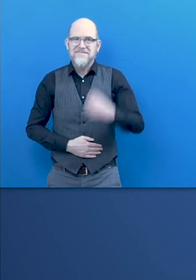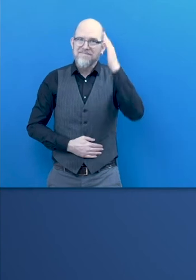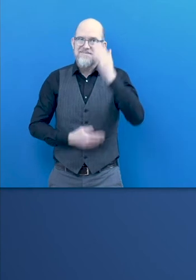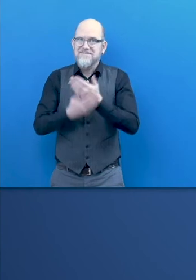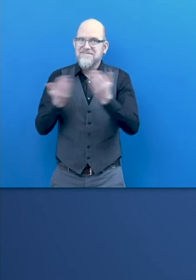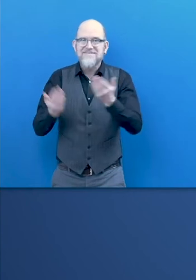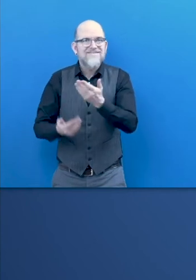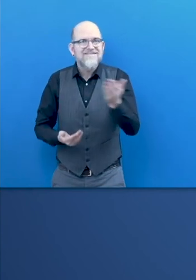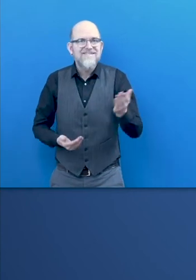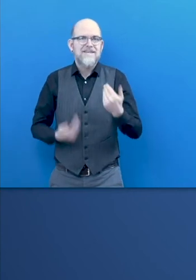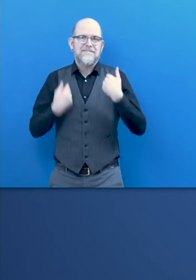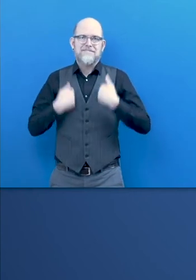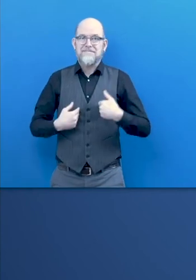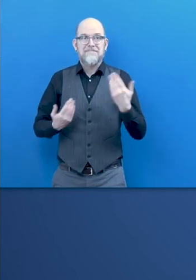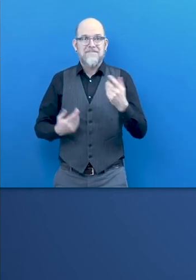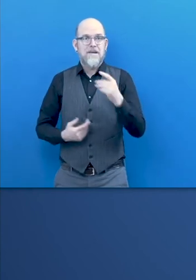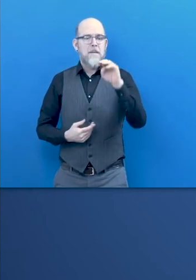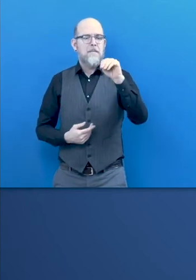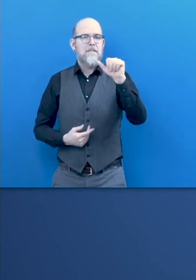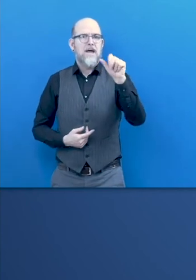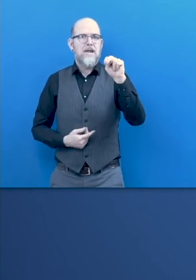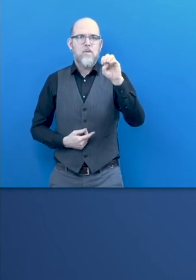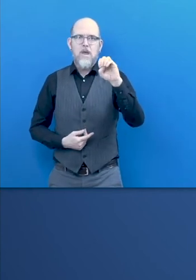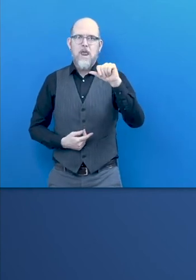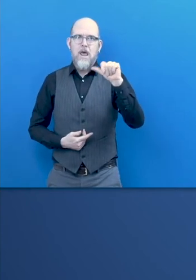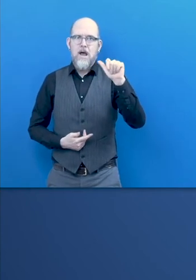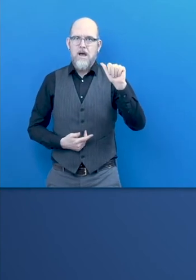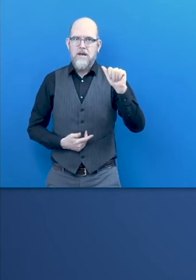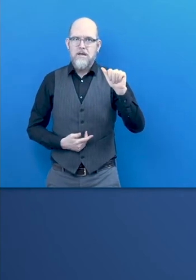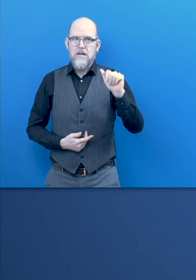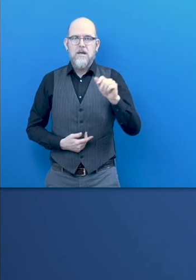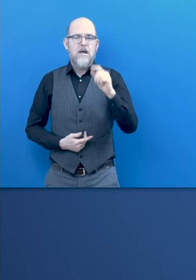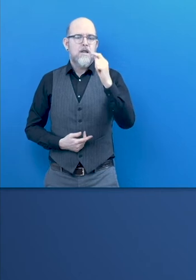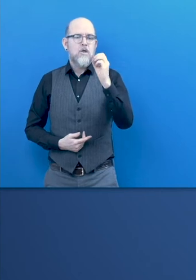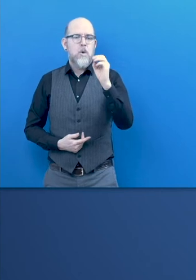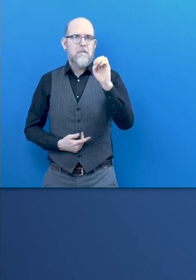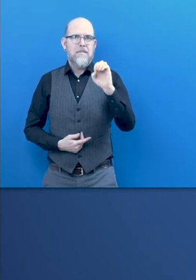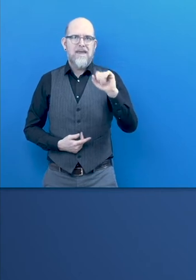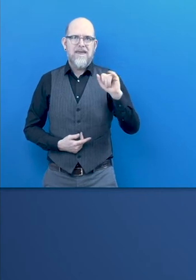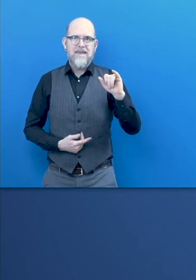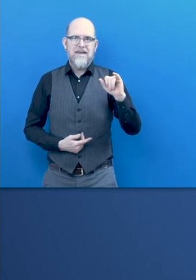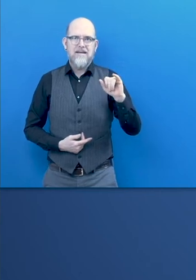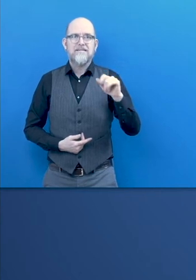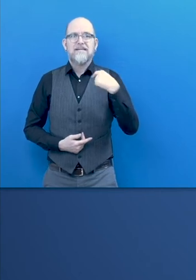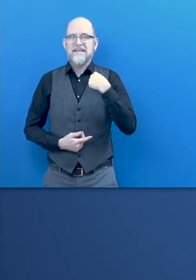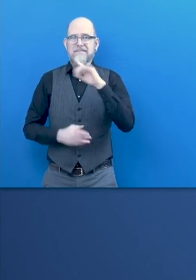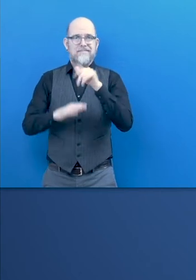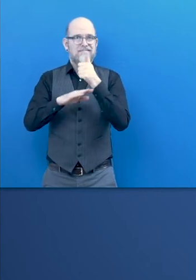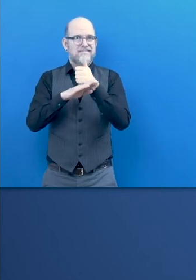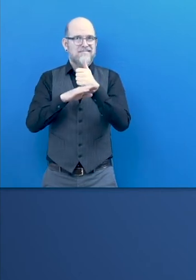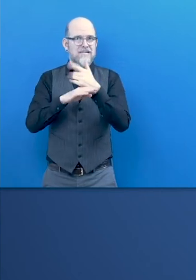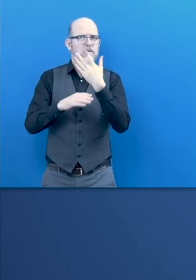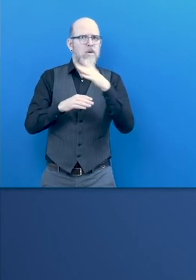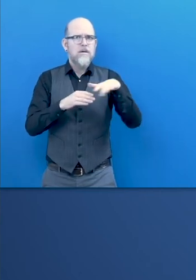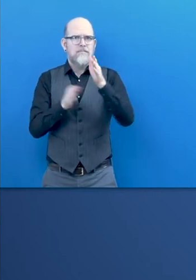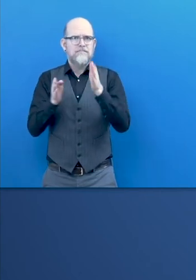Hello to everybody. I'm Manuela Tomei, the Director of the Conditions of Work and Equality Department and the